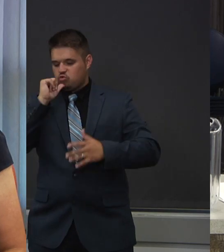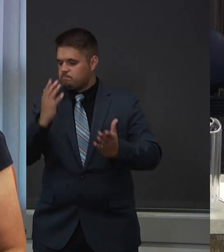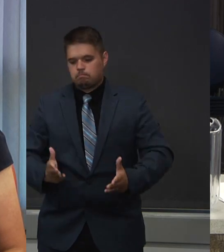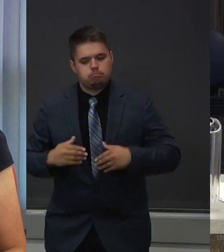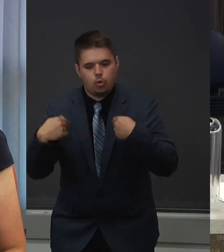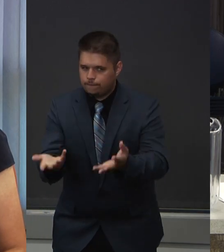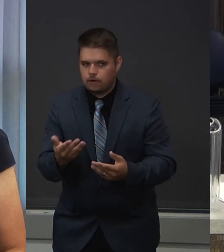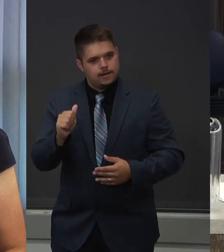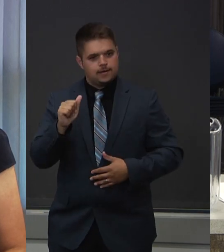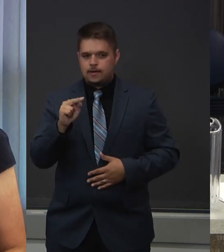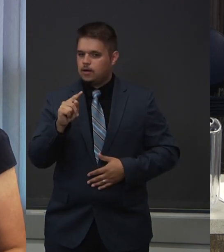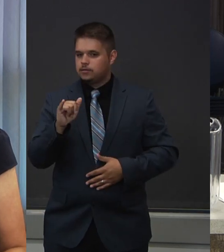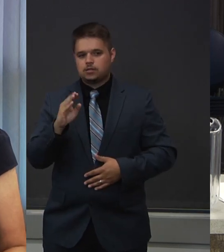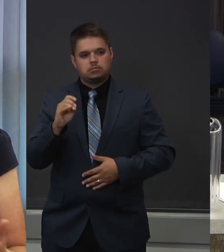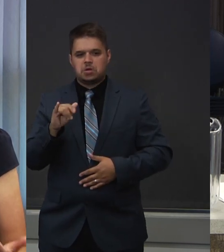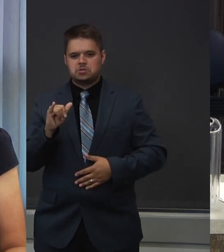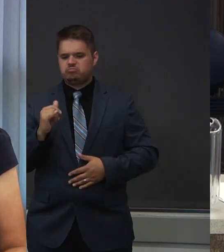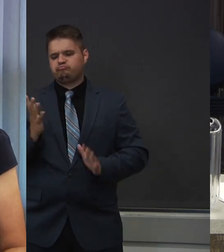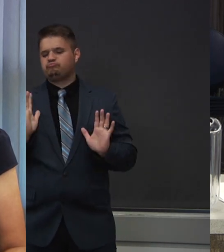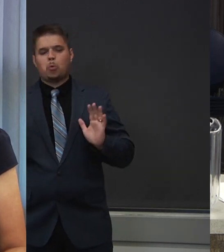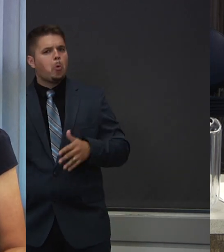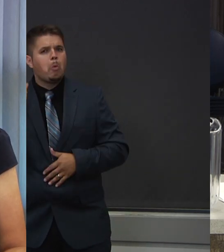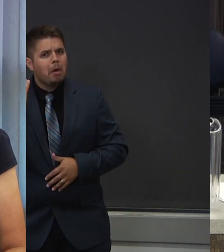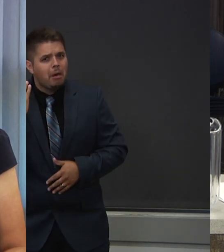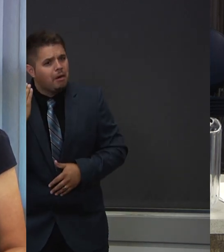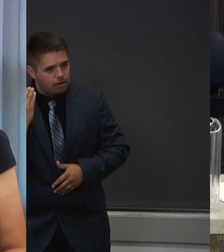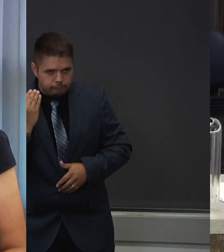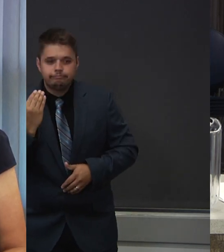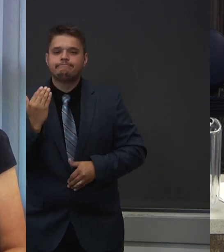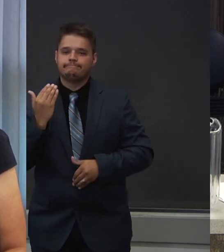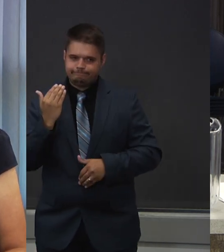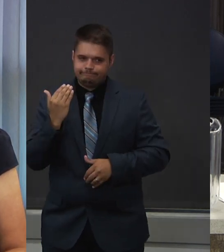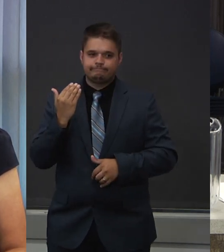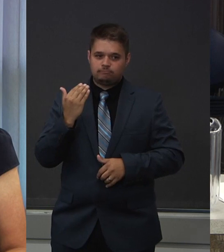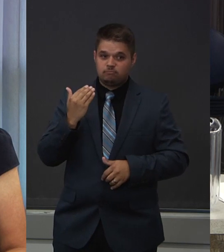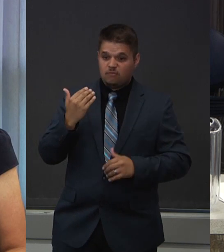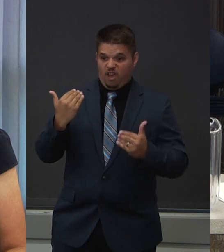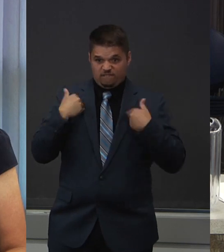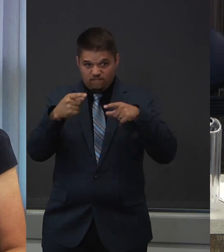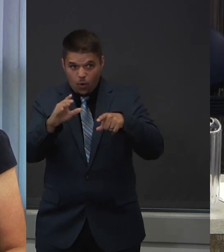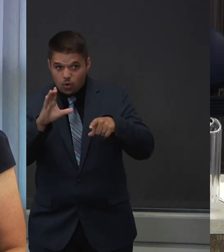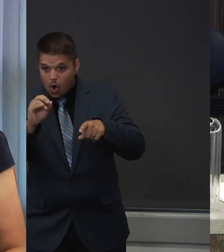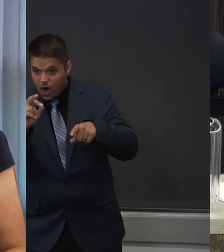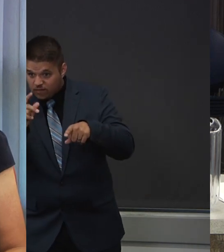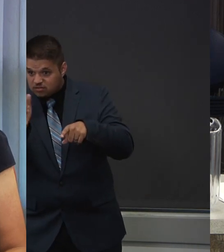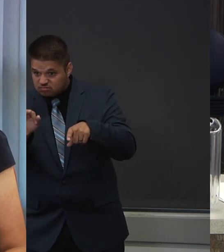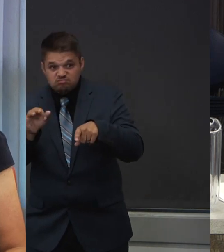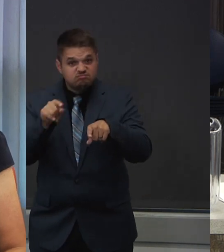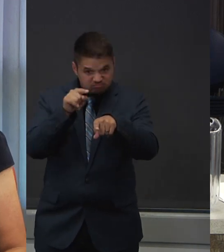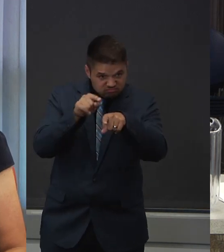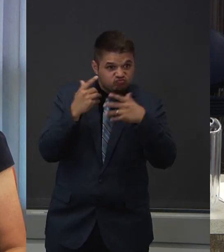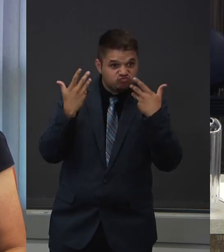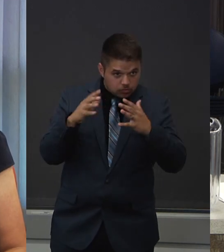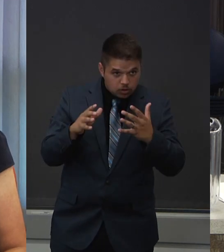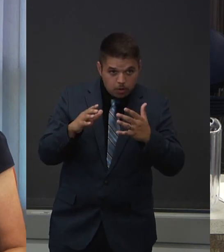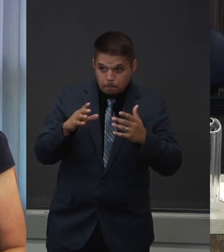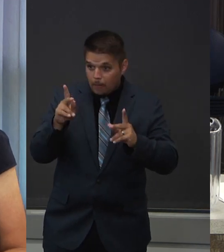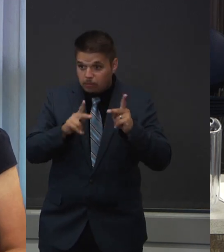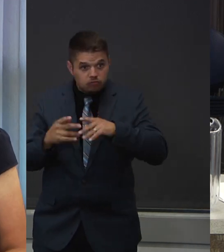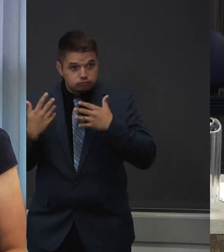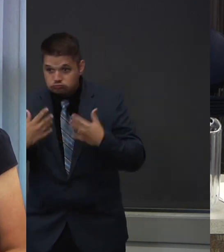First, when you have a disease like COVID-19 that not very many people have been exposed to yet,